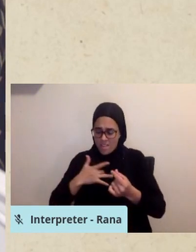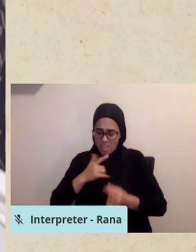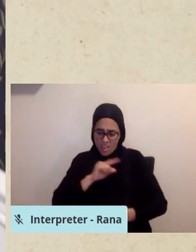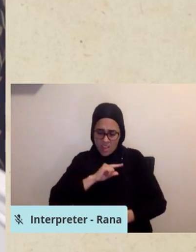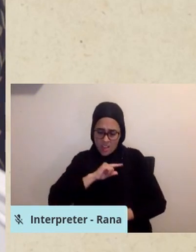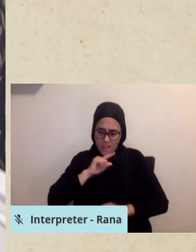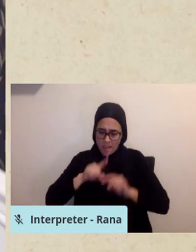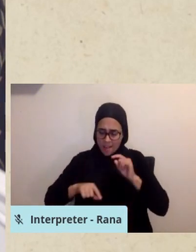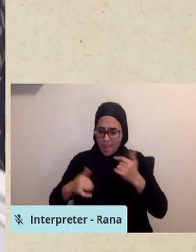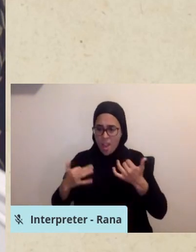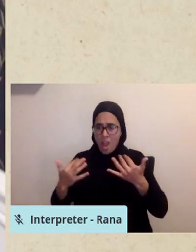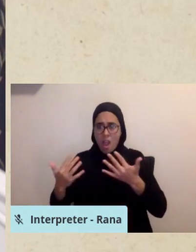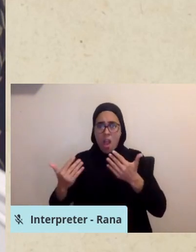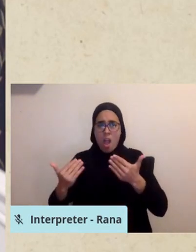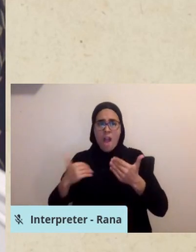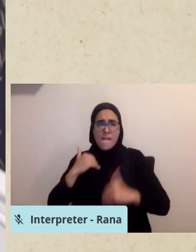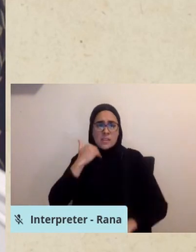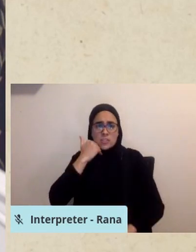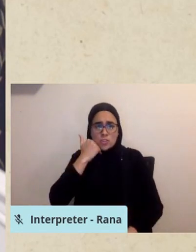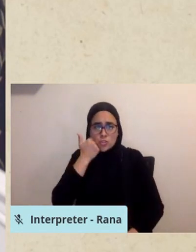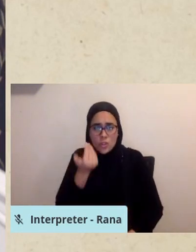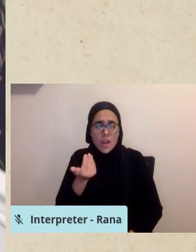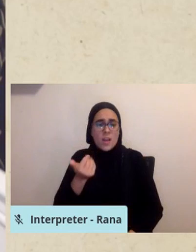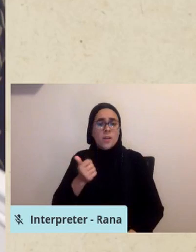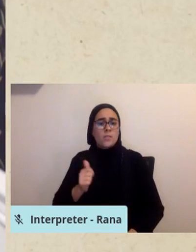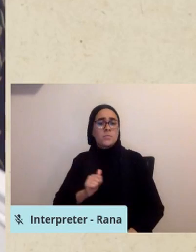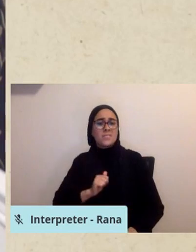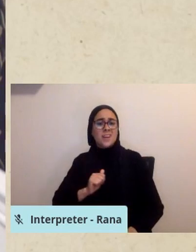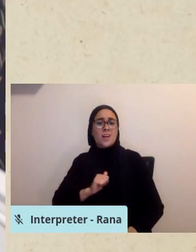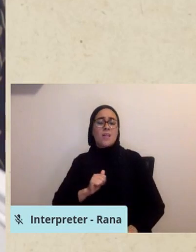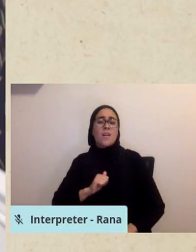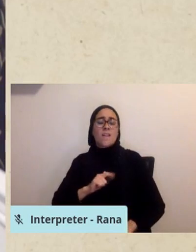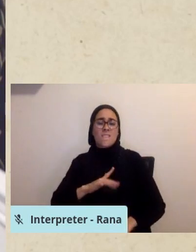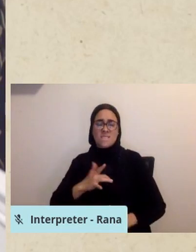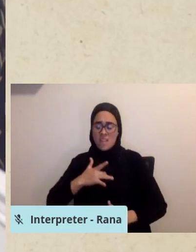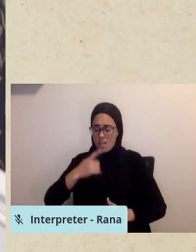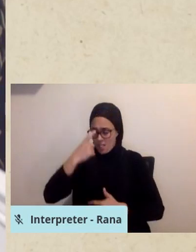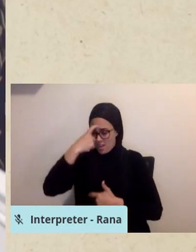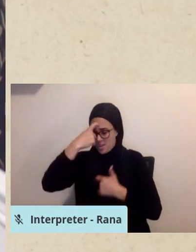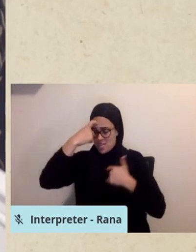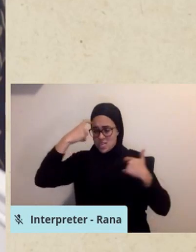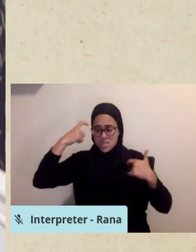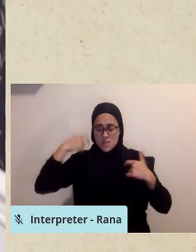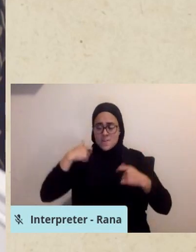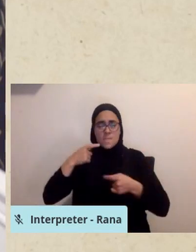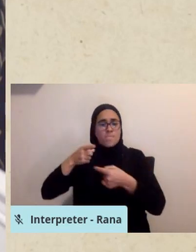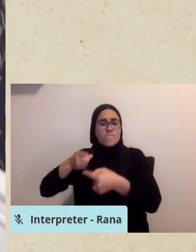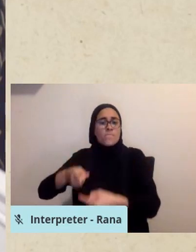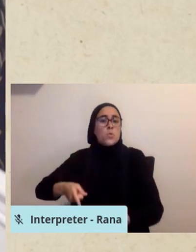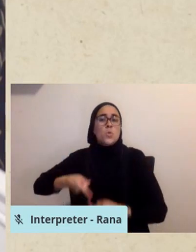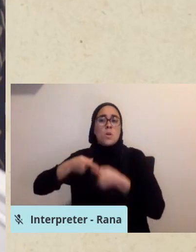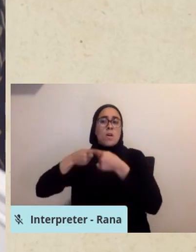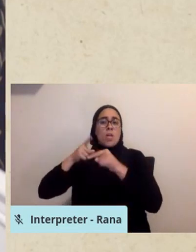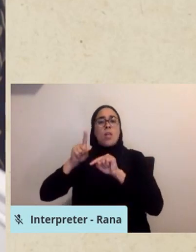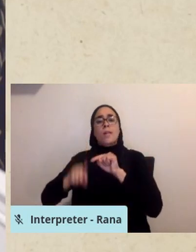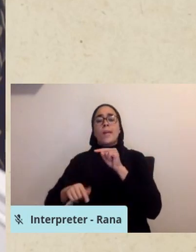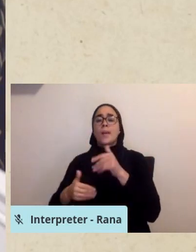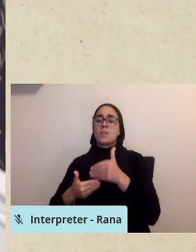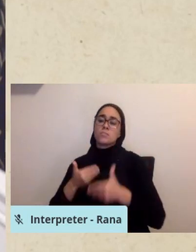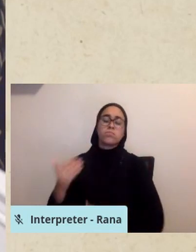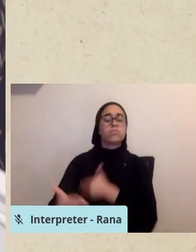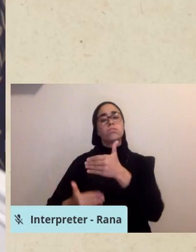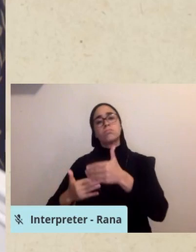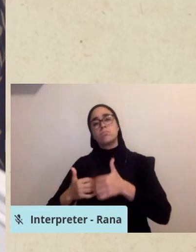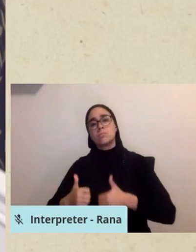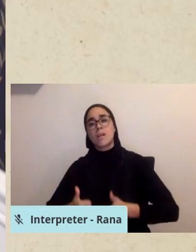failed to do, or so ashamed of themselves, or so morally tainted, that they struggle to function or to live a flourishing